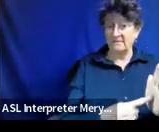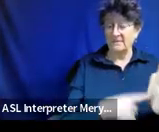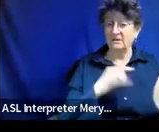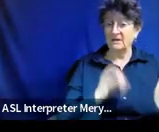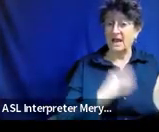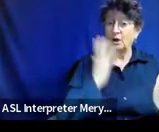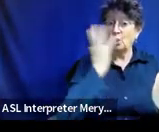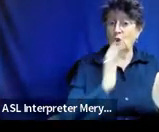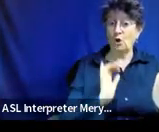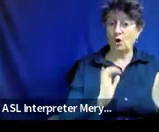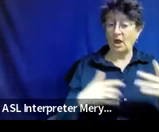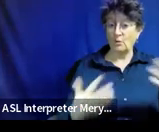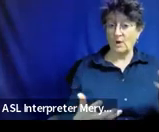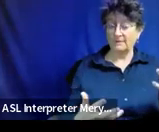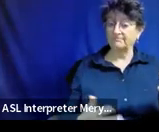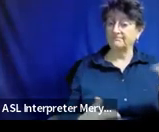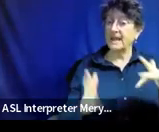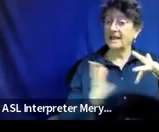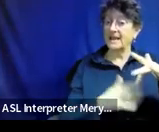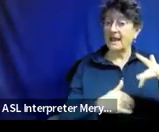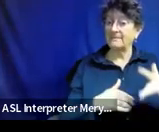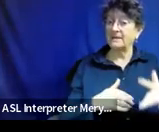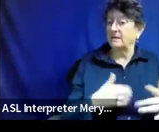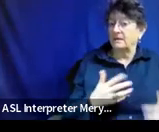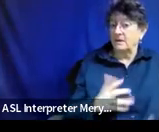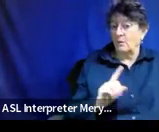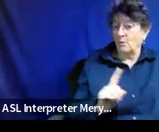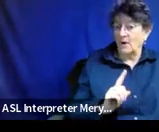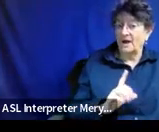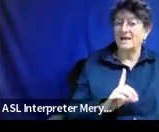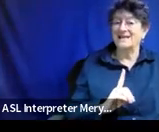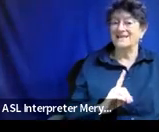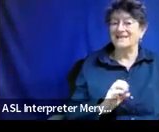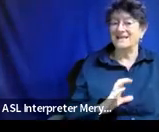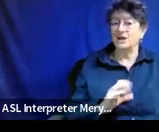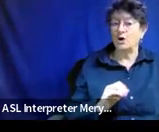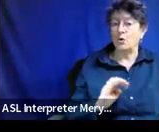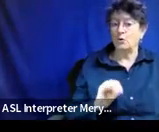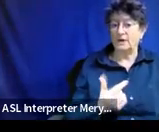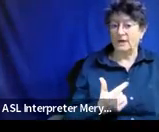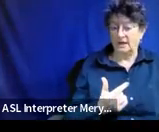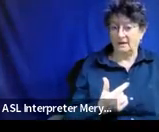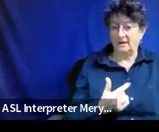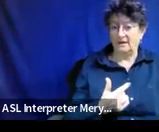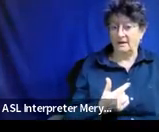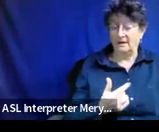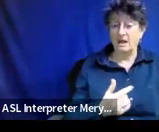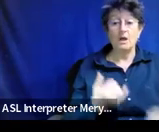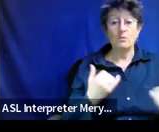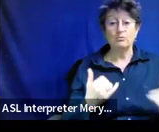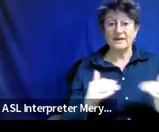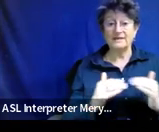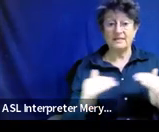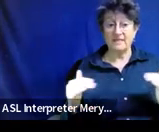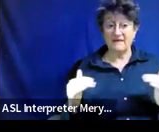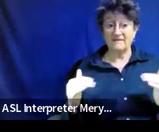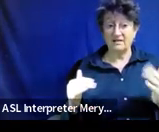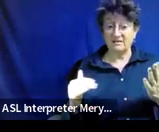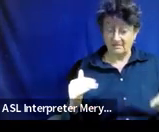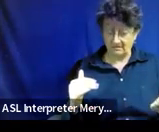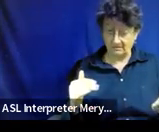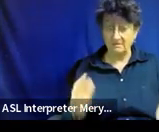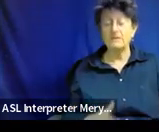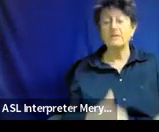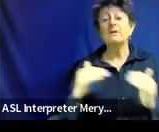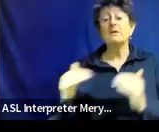There's his gap in decoding. You have the, um, present level and the